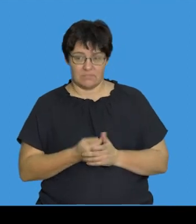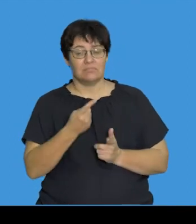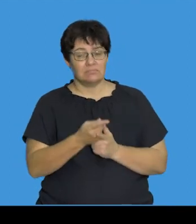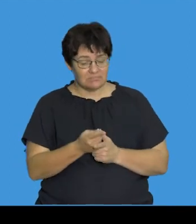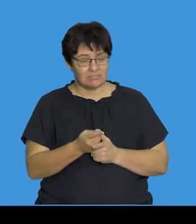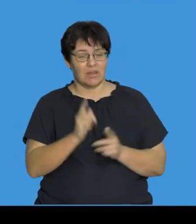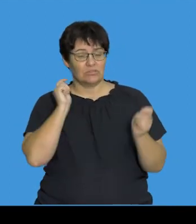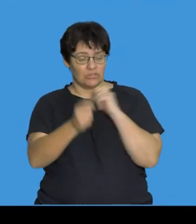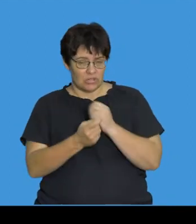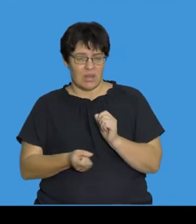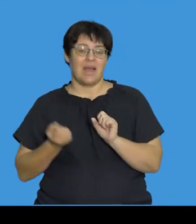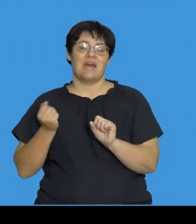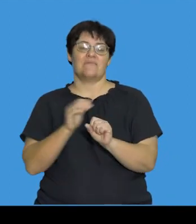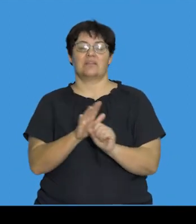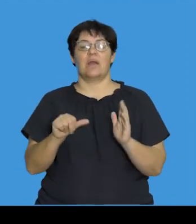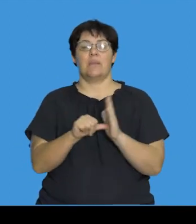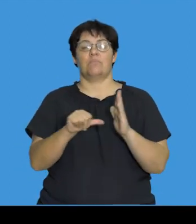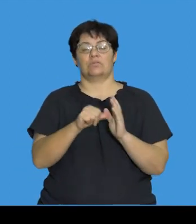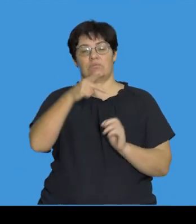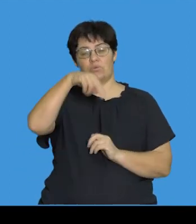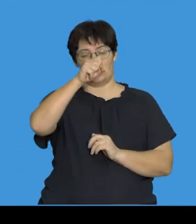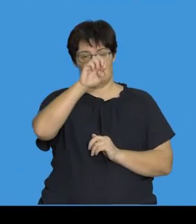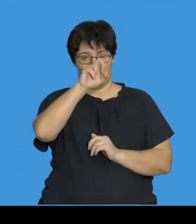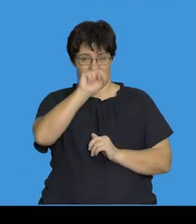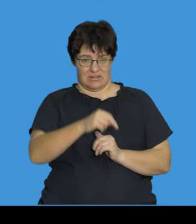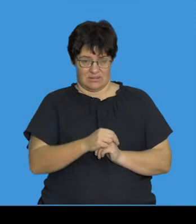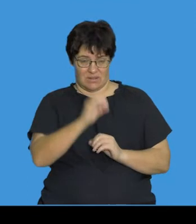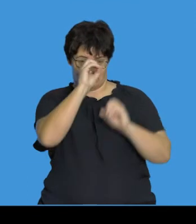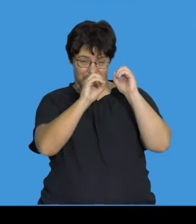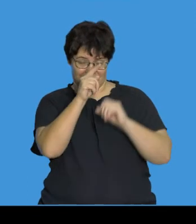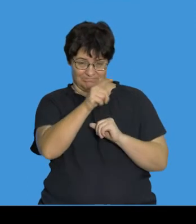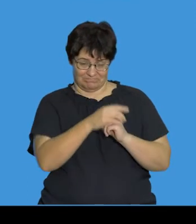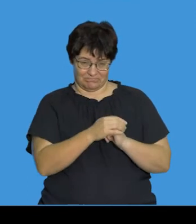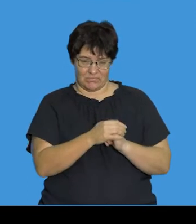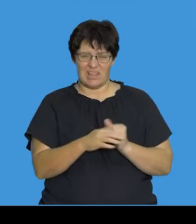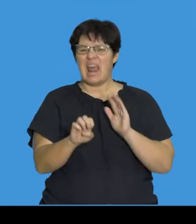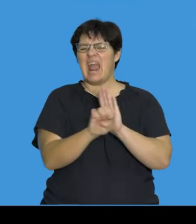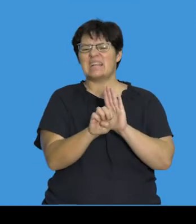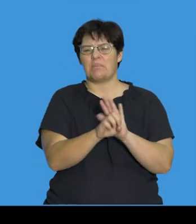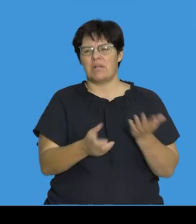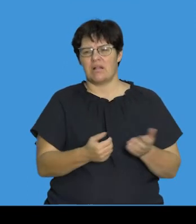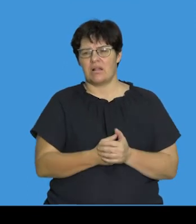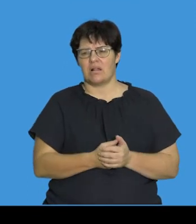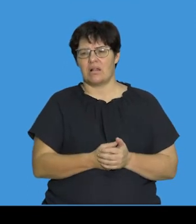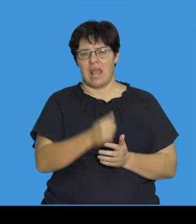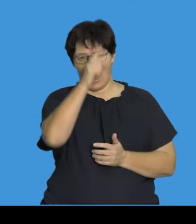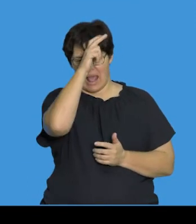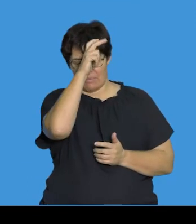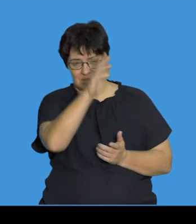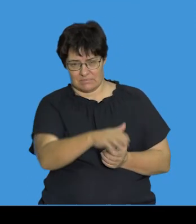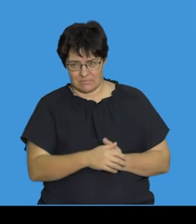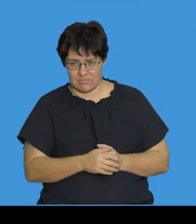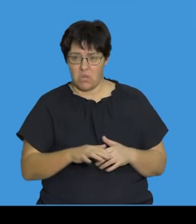mutations often affect an important protein molecule. An example of this would be albinism